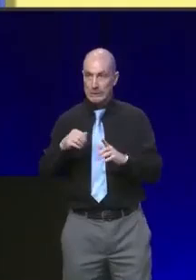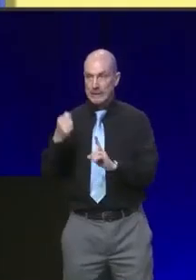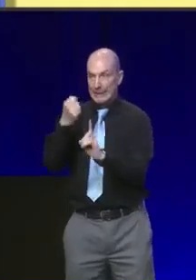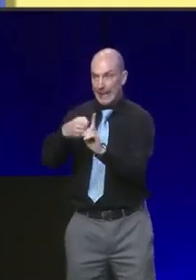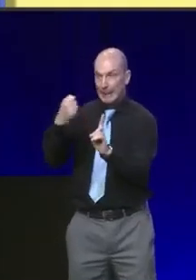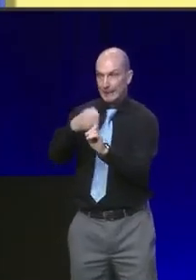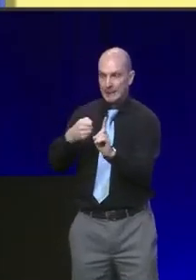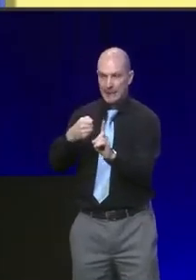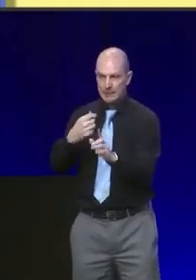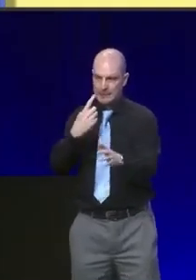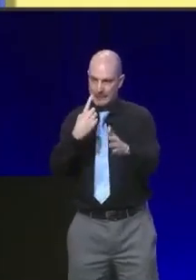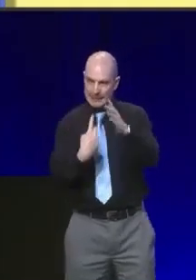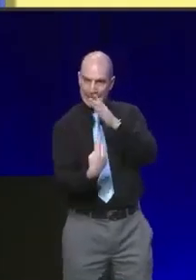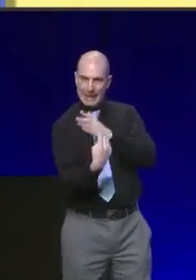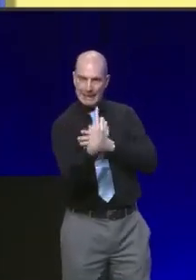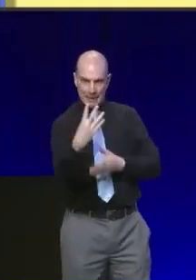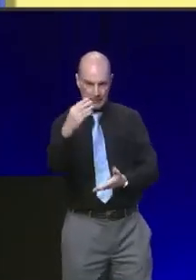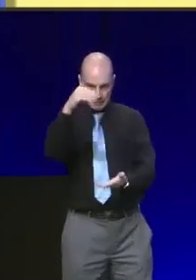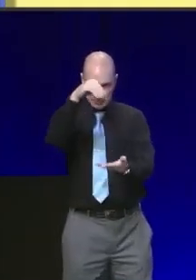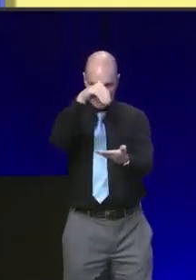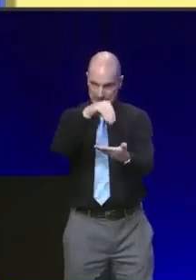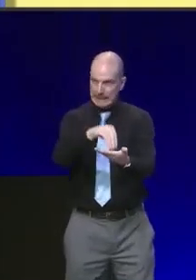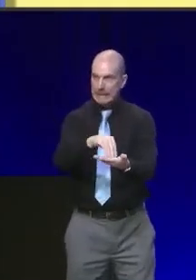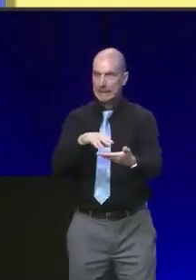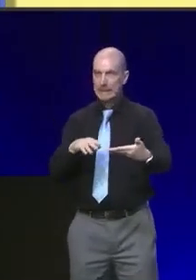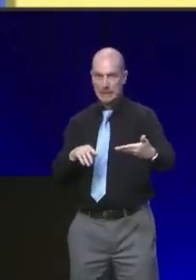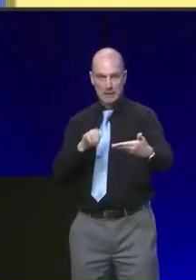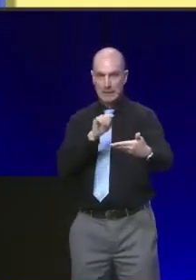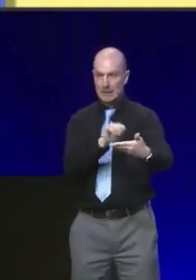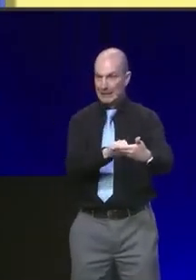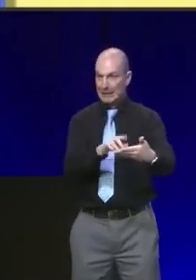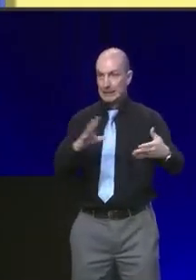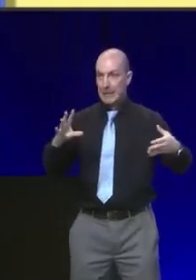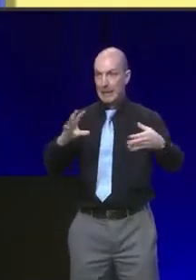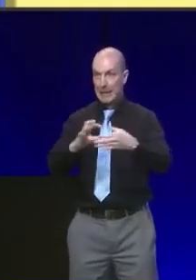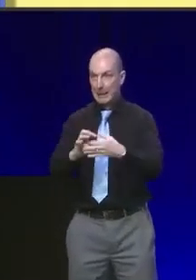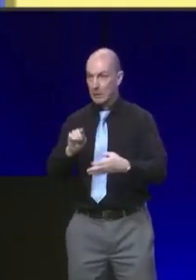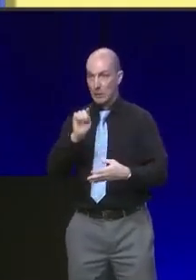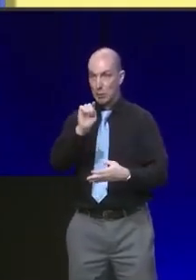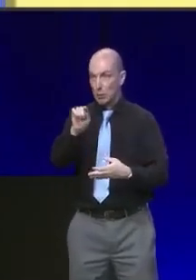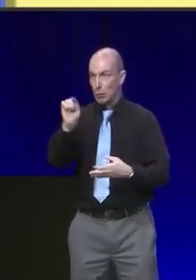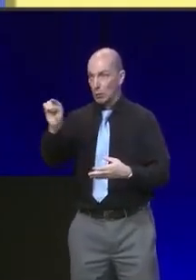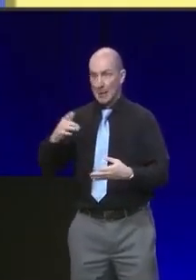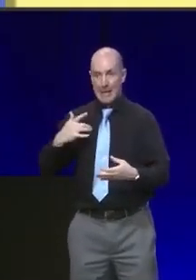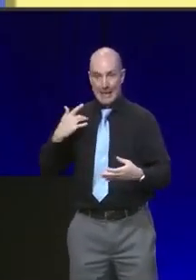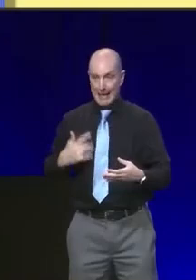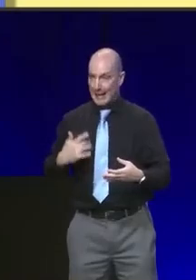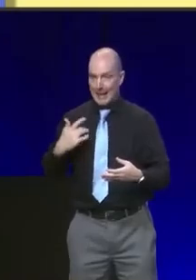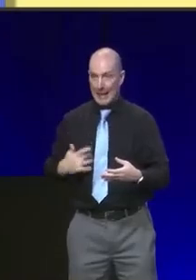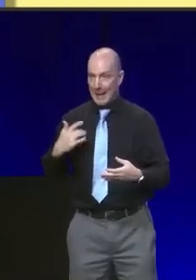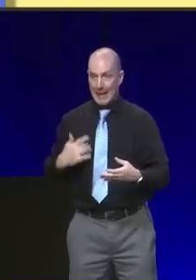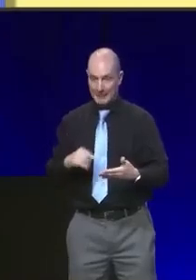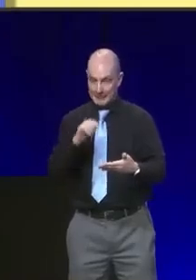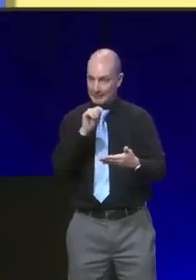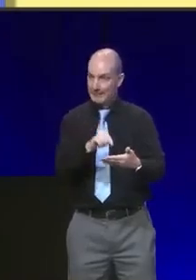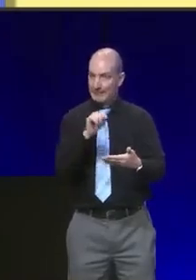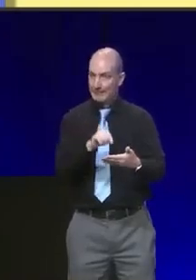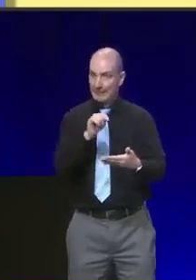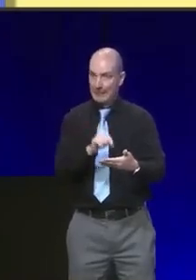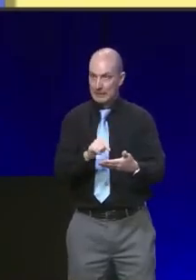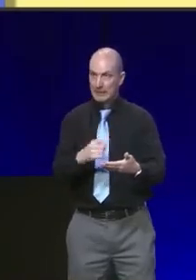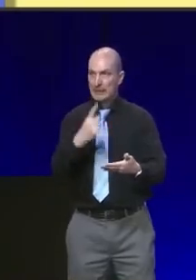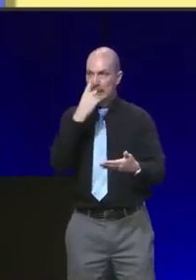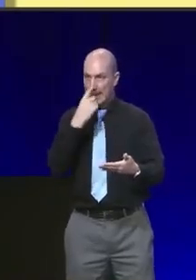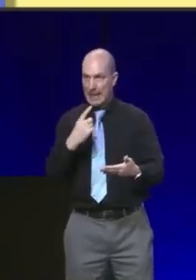deeply intertwined with people's everyday concerns. That is how we will lead our country to a more hopeful